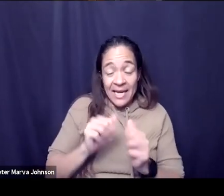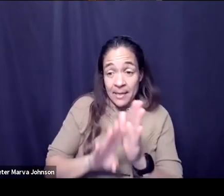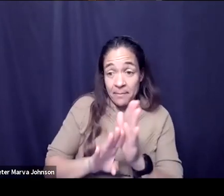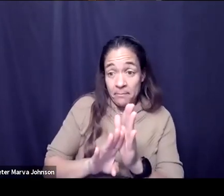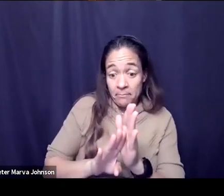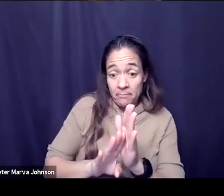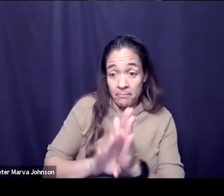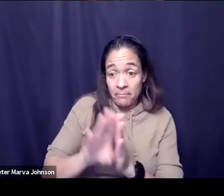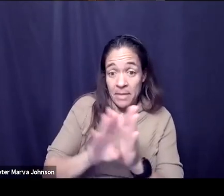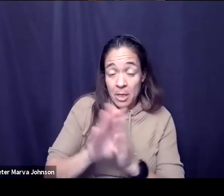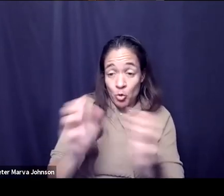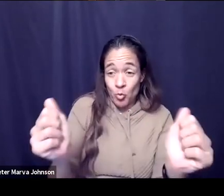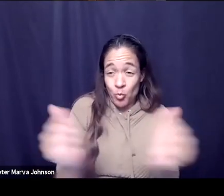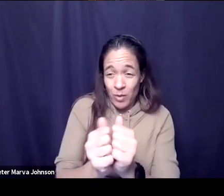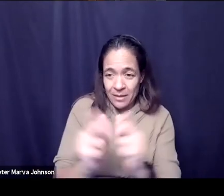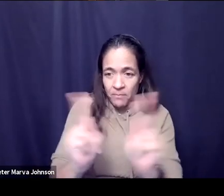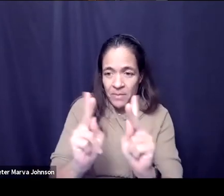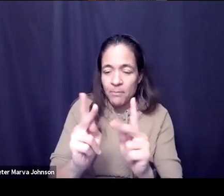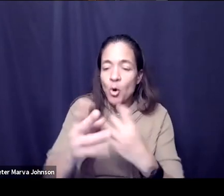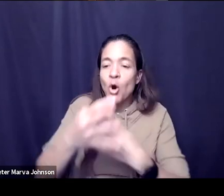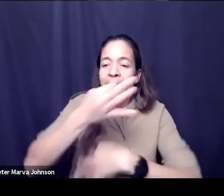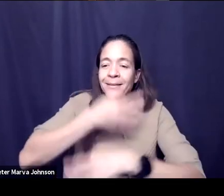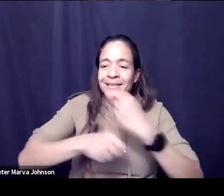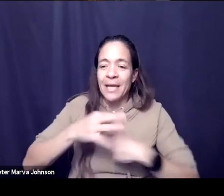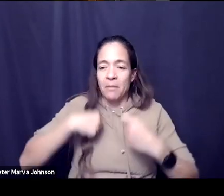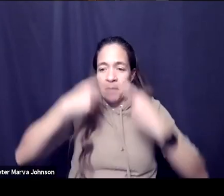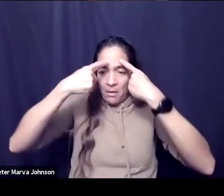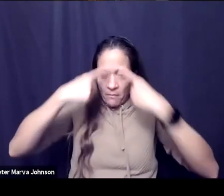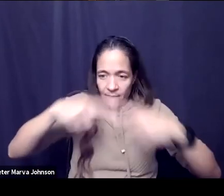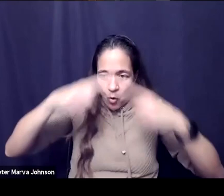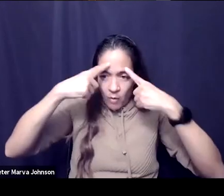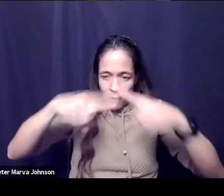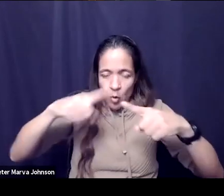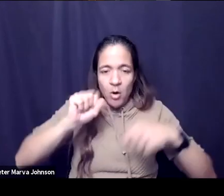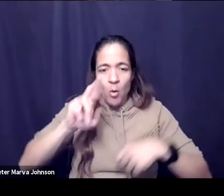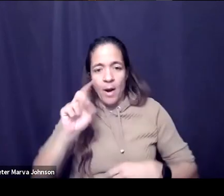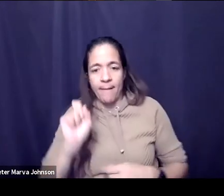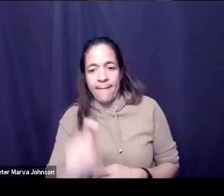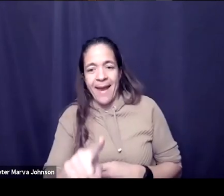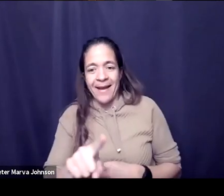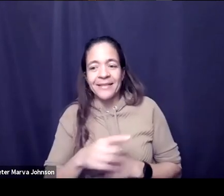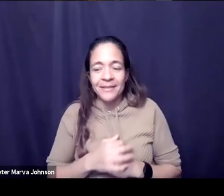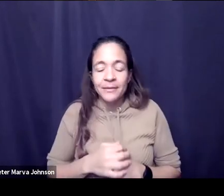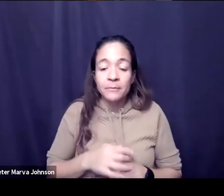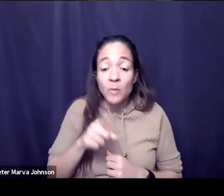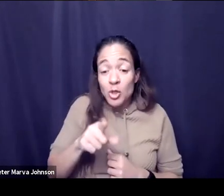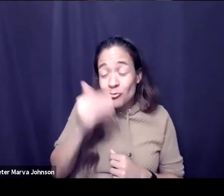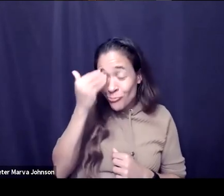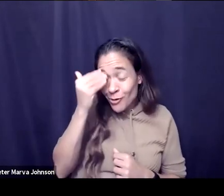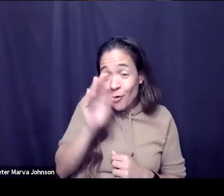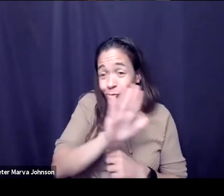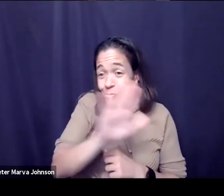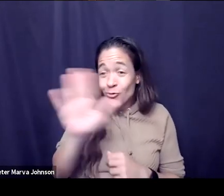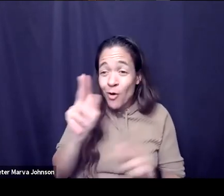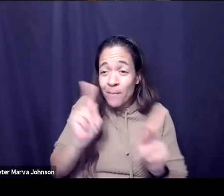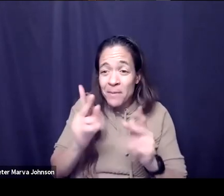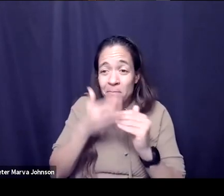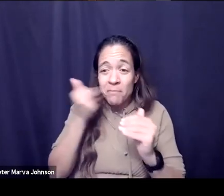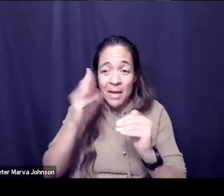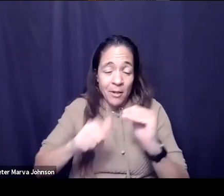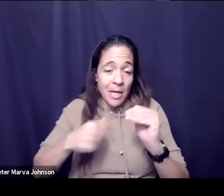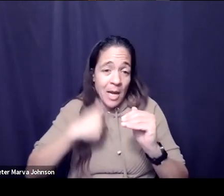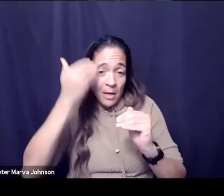it for them or kind of asking it of them now you know your people where way better than i do once again if you're talking about audience